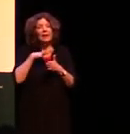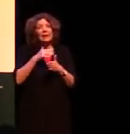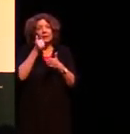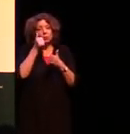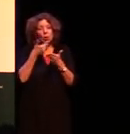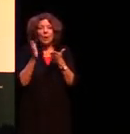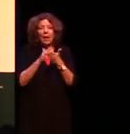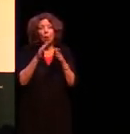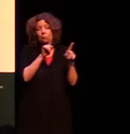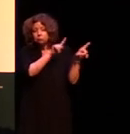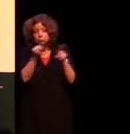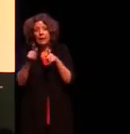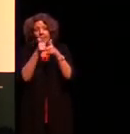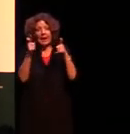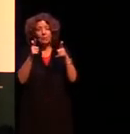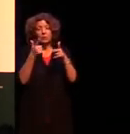of the world work